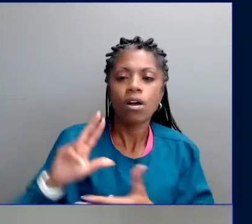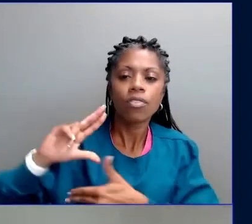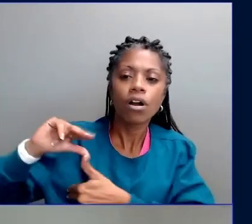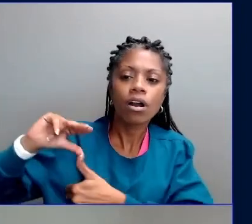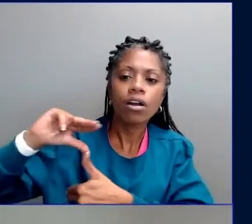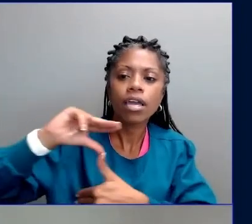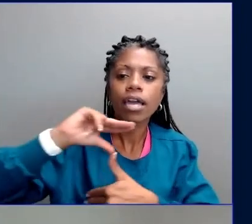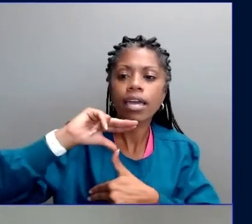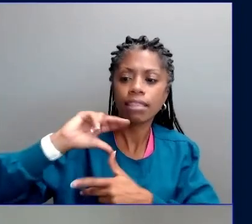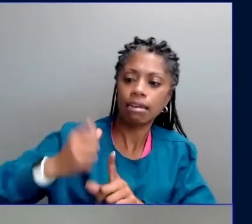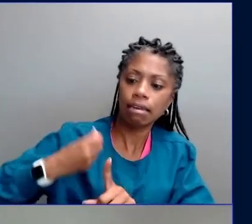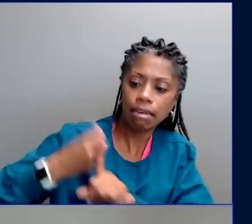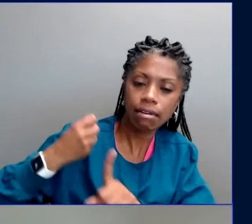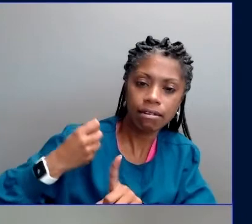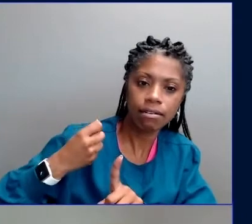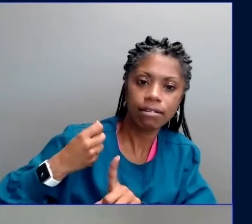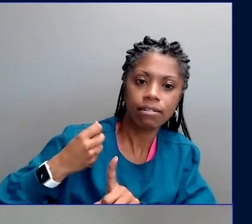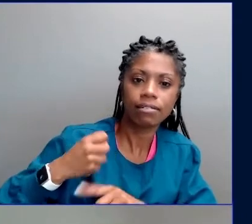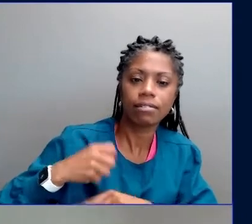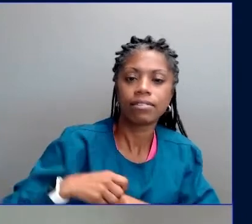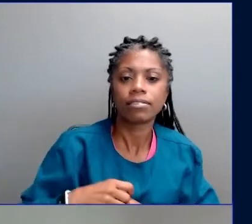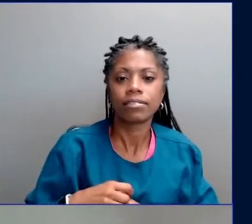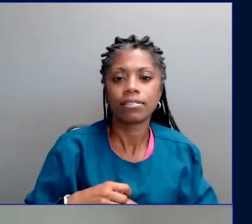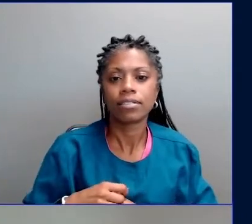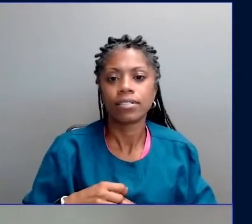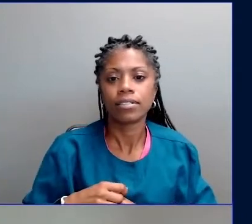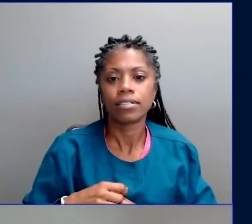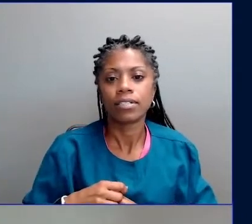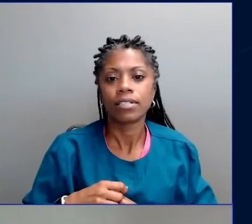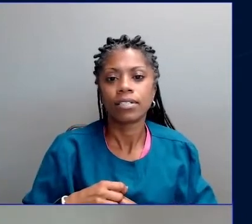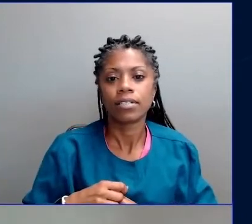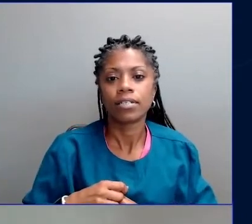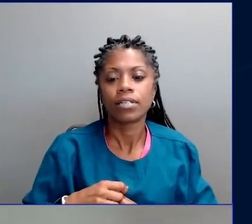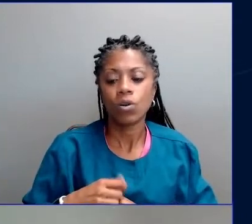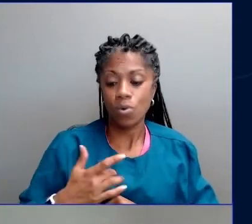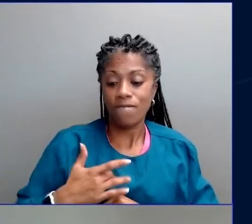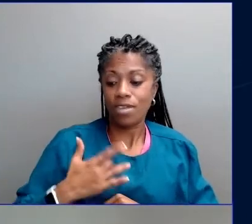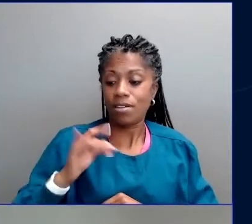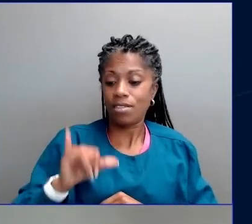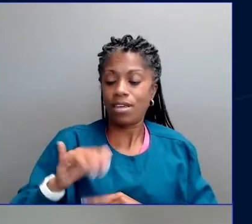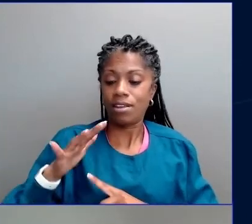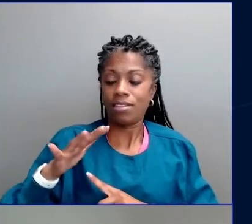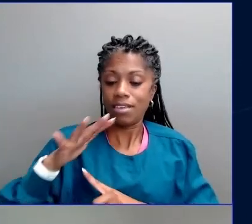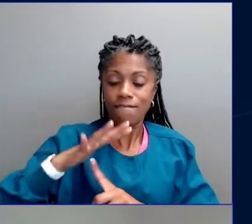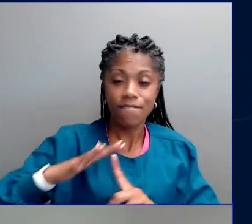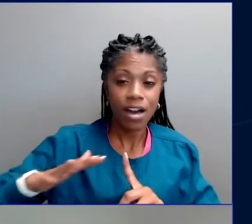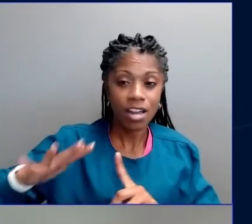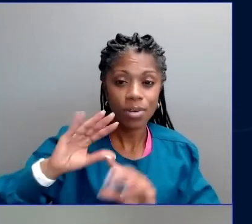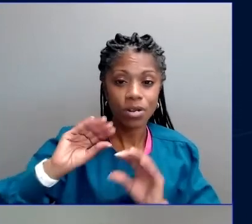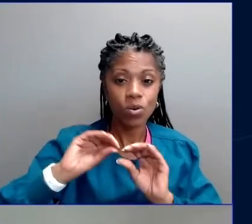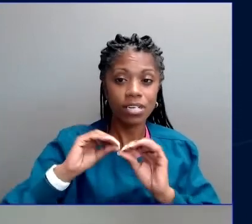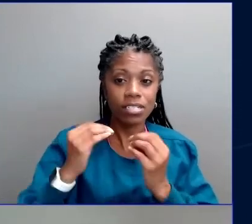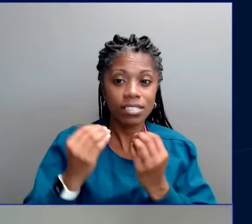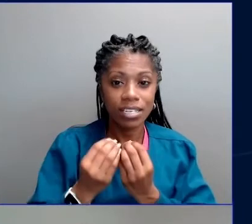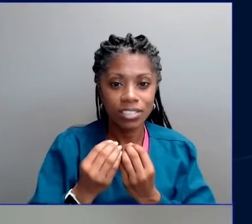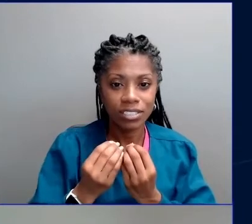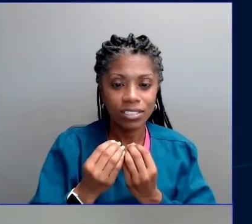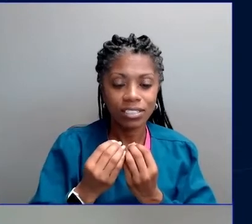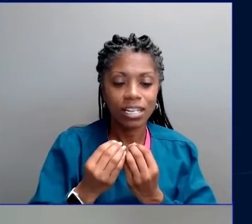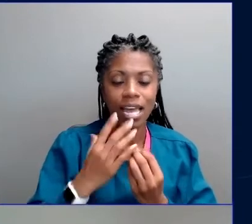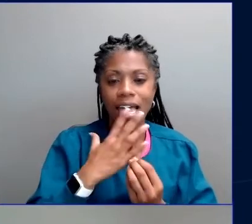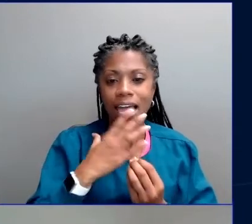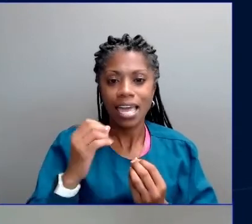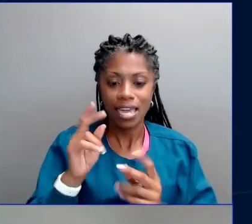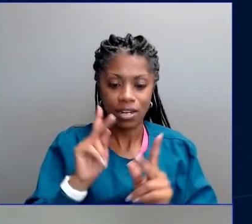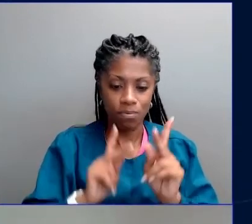issue that environmental people and environmental organizations care about, and the rest of us wish them well while we go about our